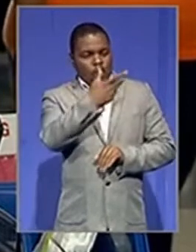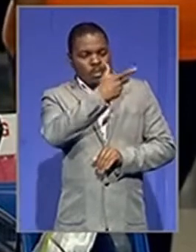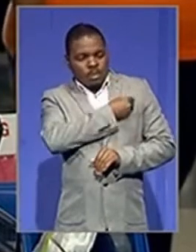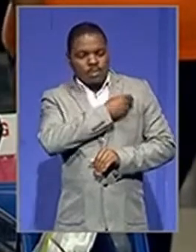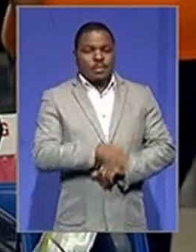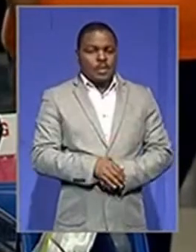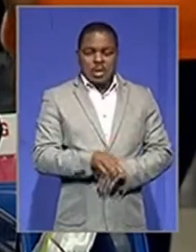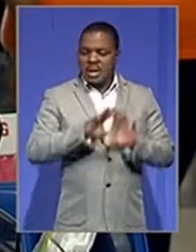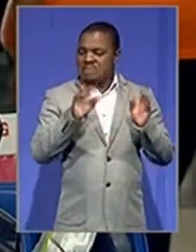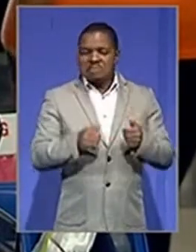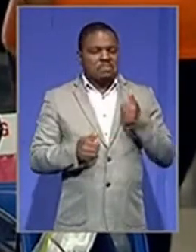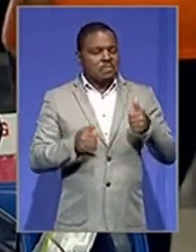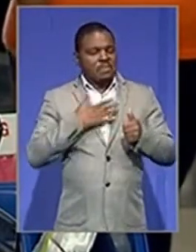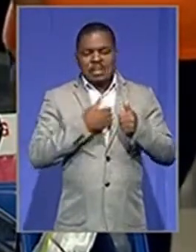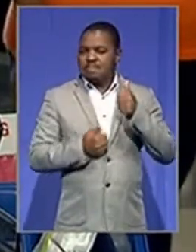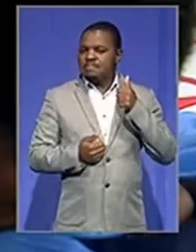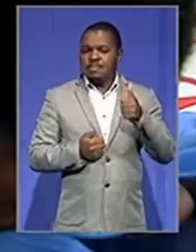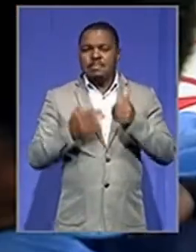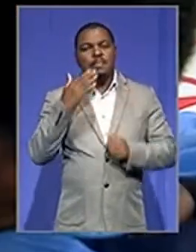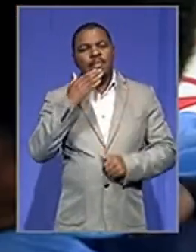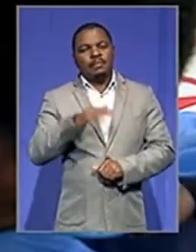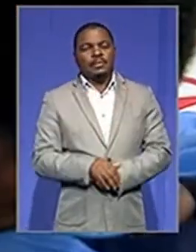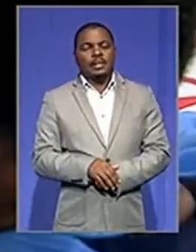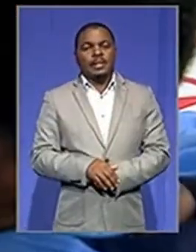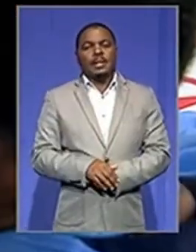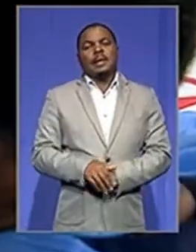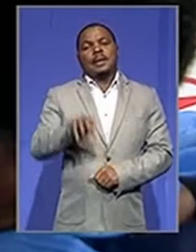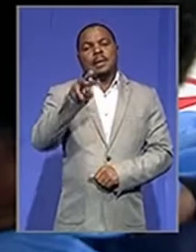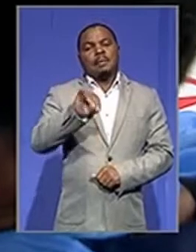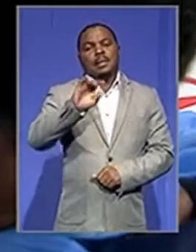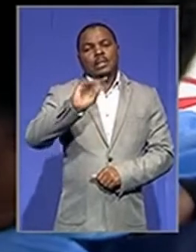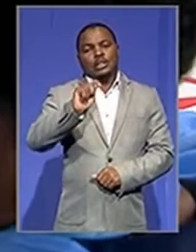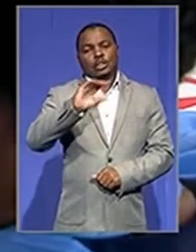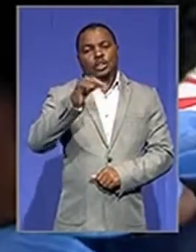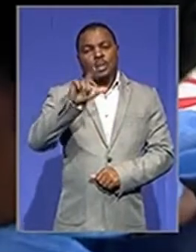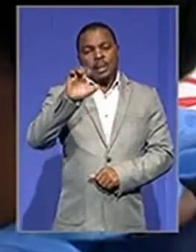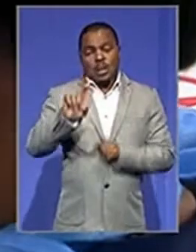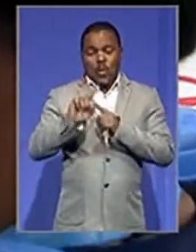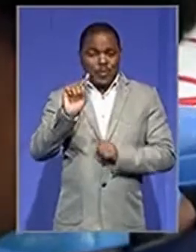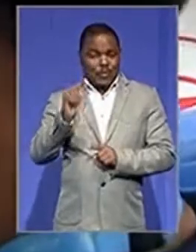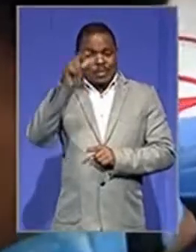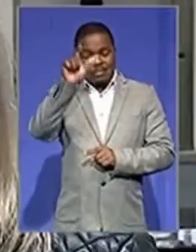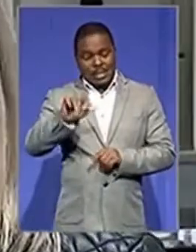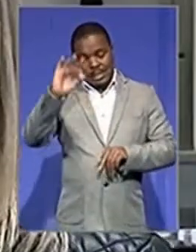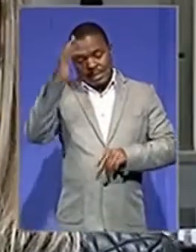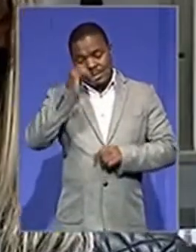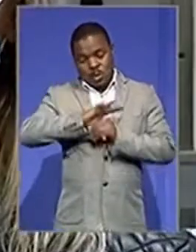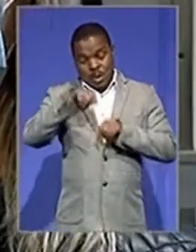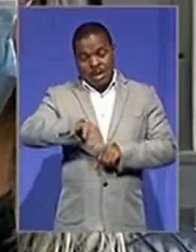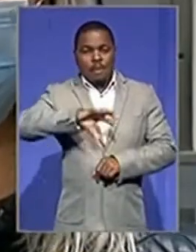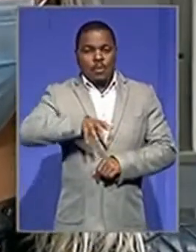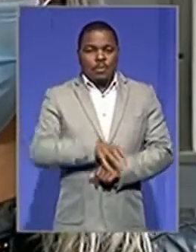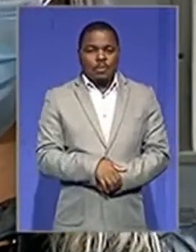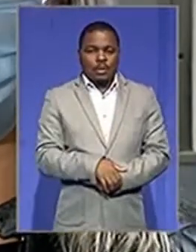All good, feeling great. Yeah, thanks. Dlene Michelle, Kena Moloisi 1 Tower COVID-19 in Moprofensi. It was hectic.